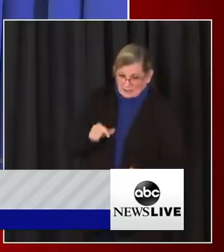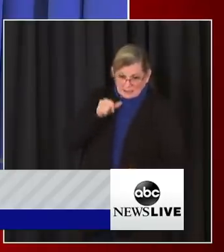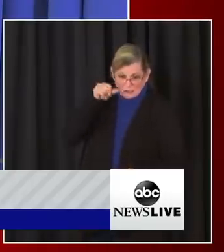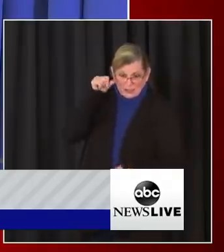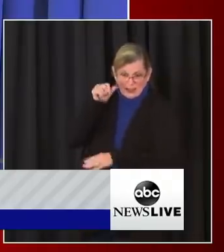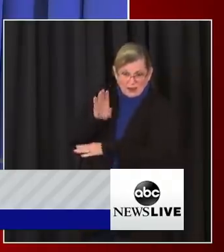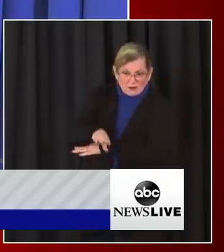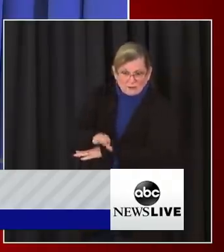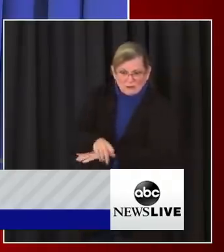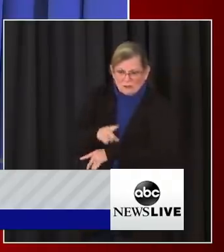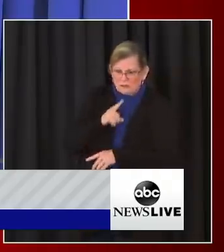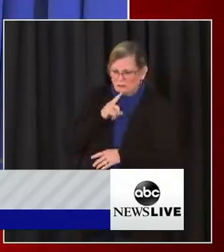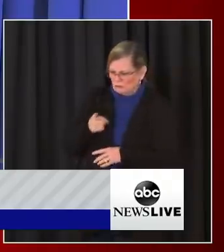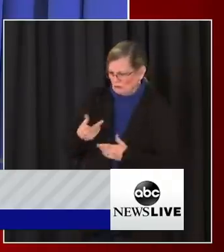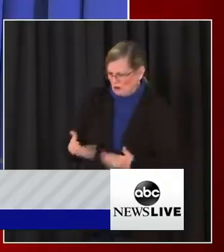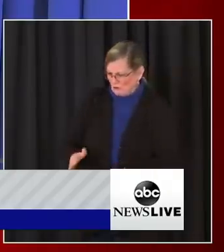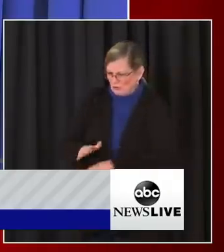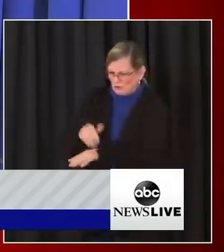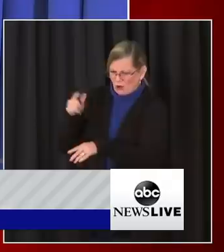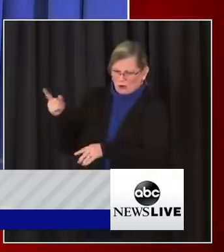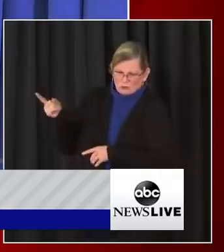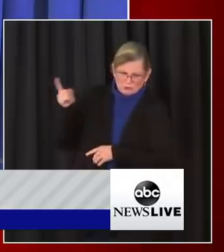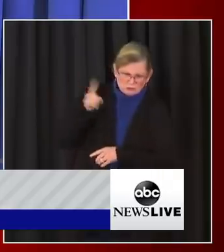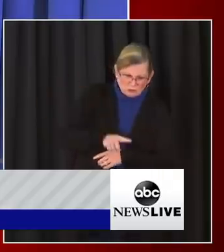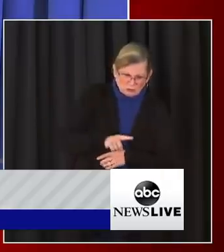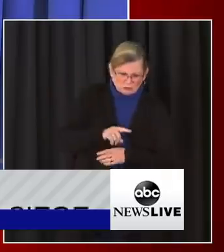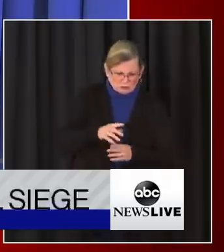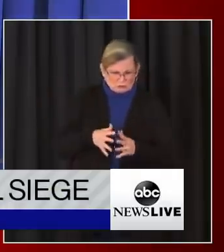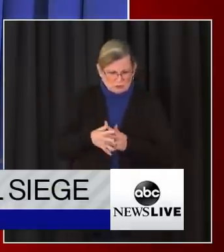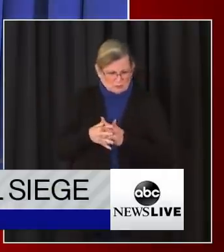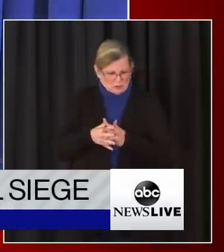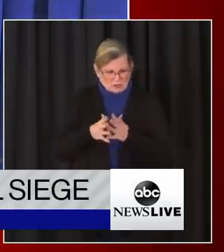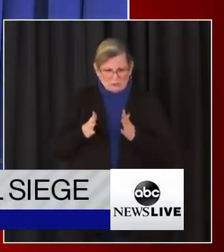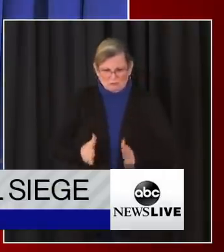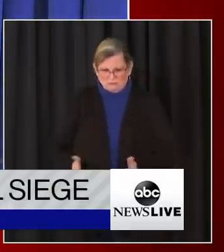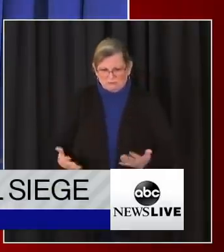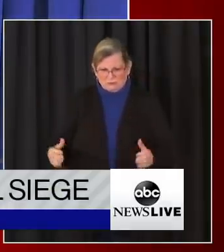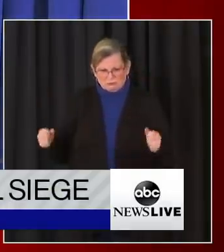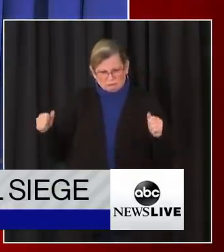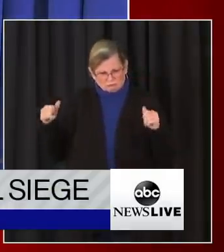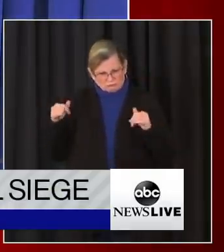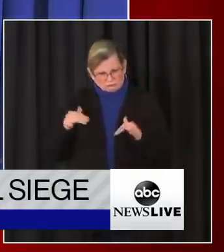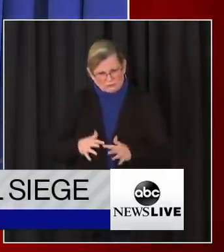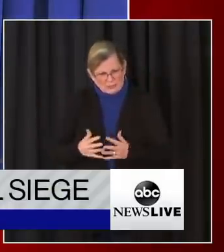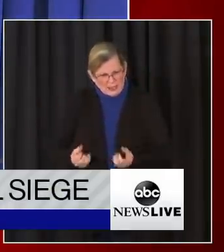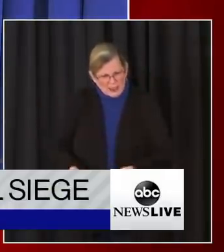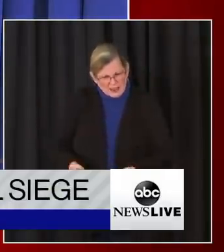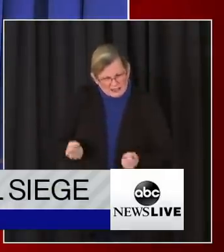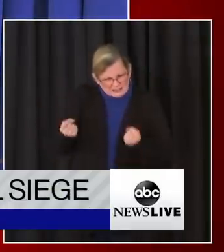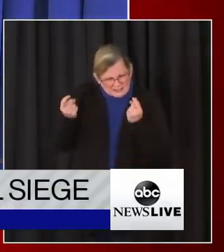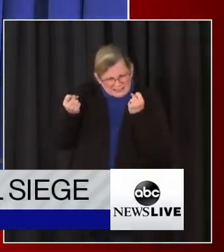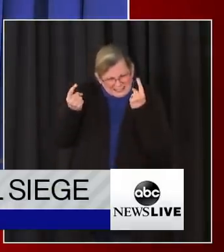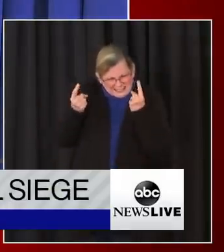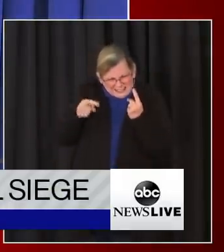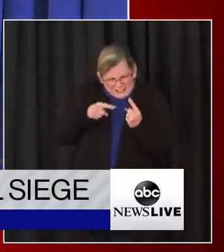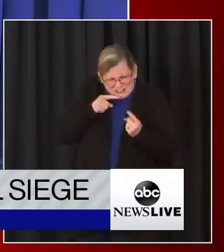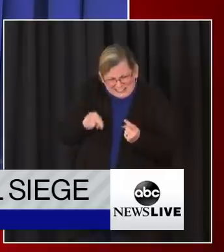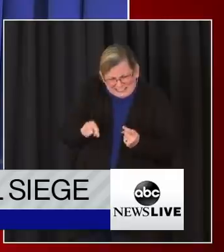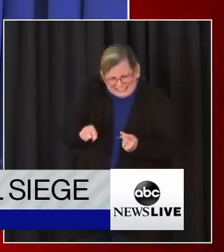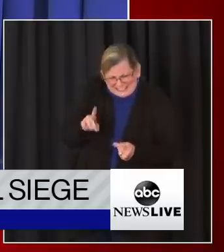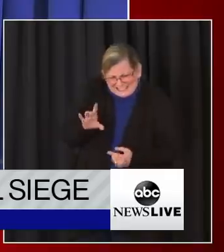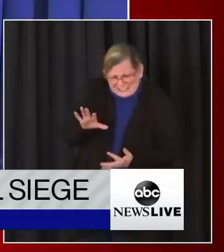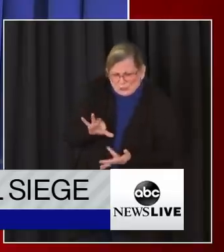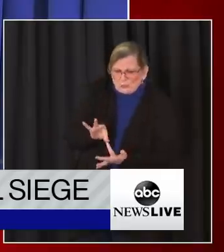you answered the call to serve all Americans. Many of you here today understand that the district is unique